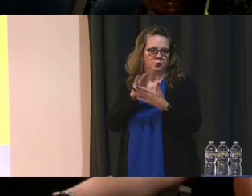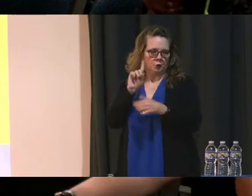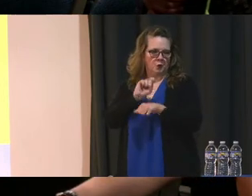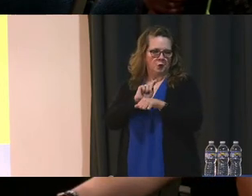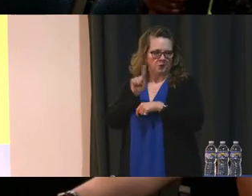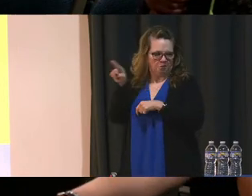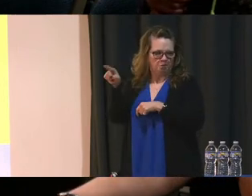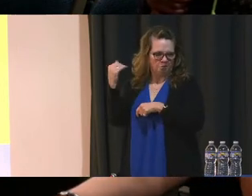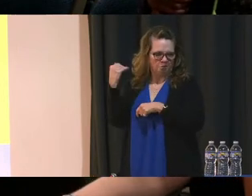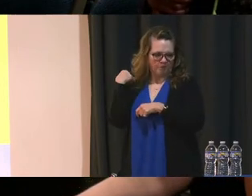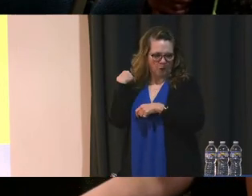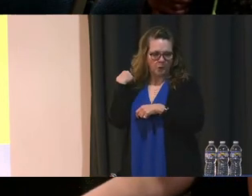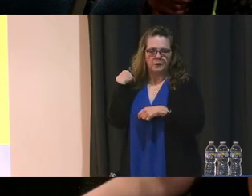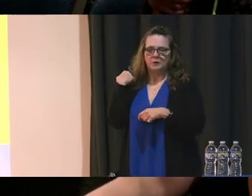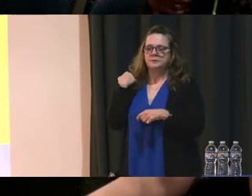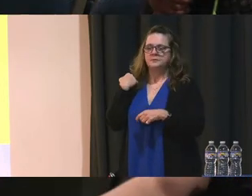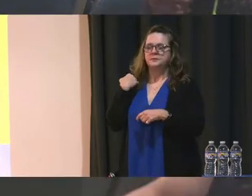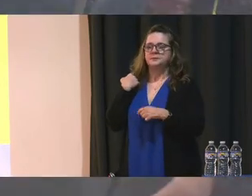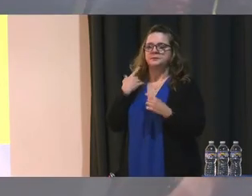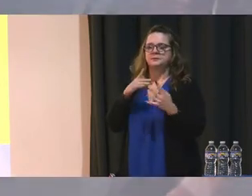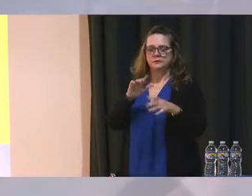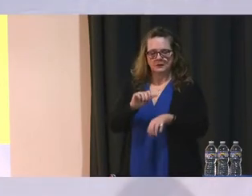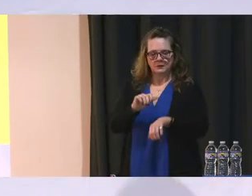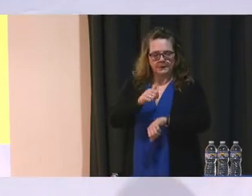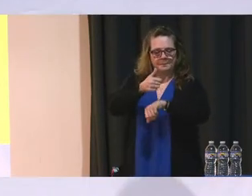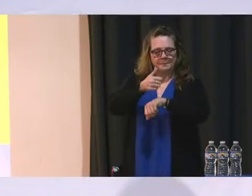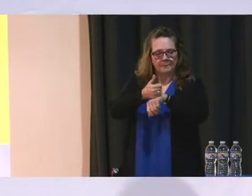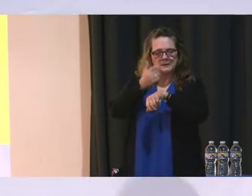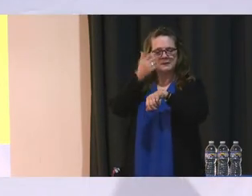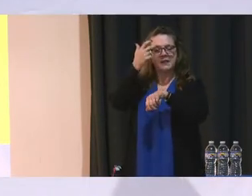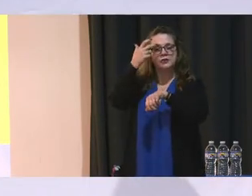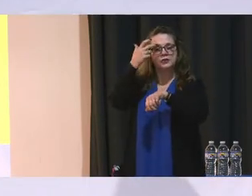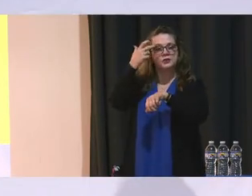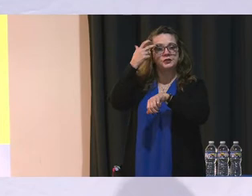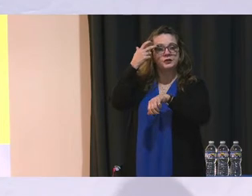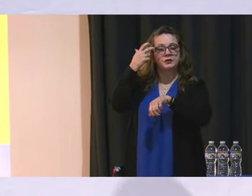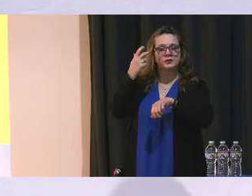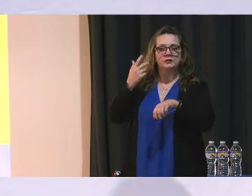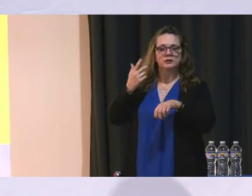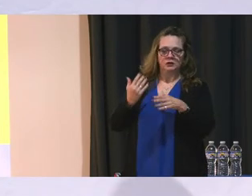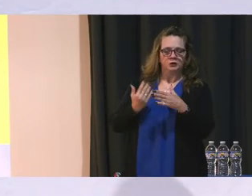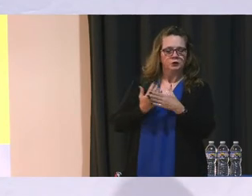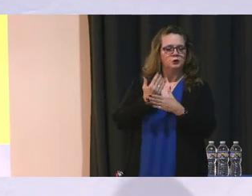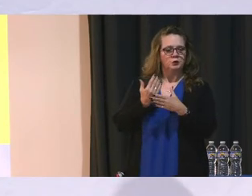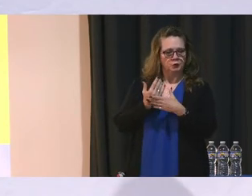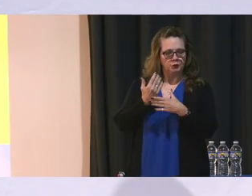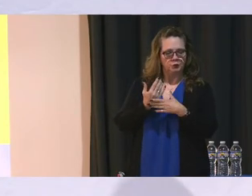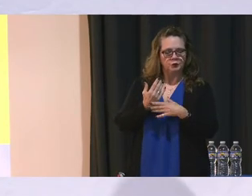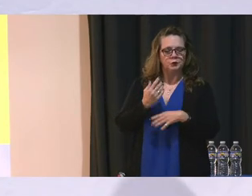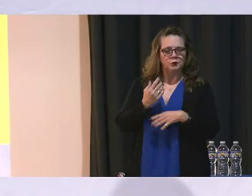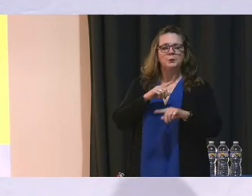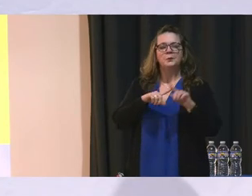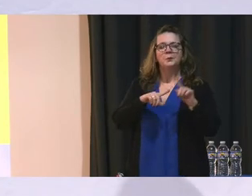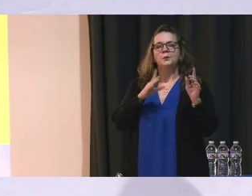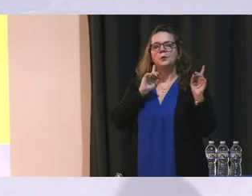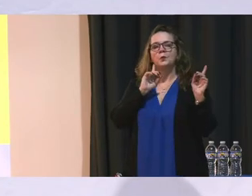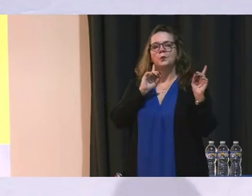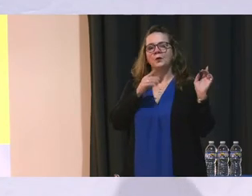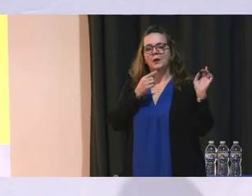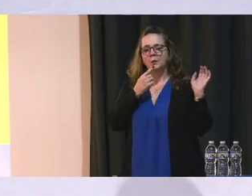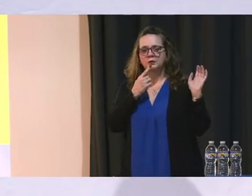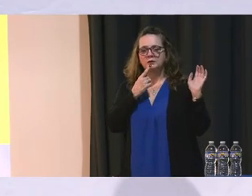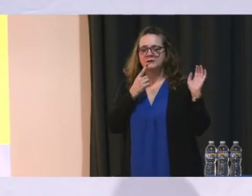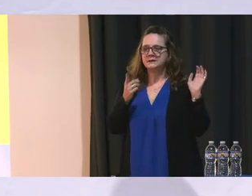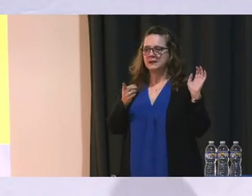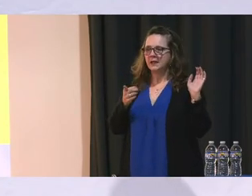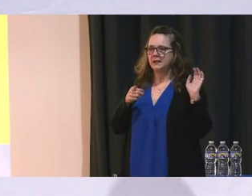superintendent. So the implementation stage is a new stage for us. What I would say is it's going to be important that you